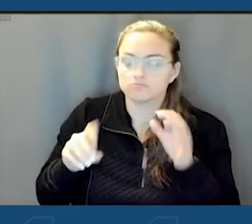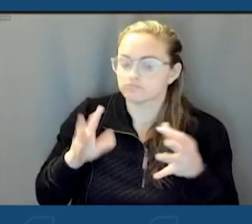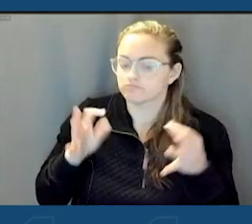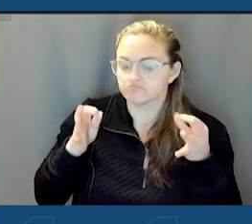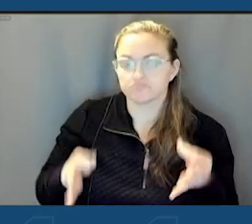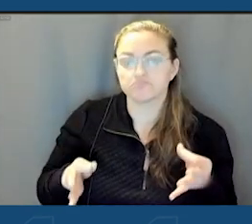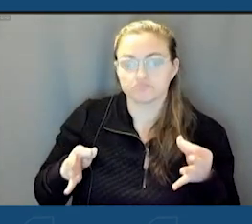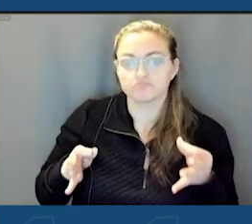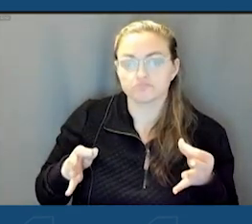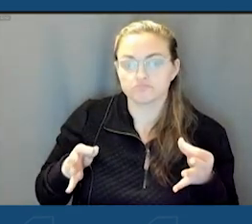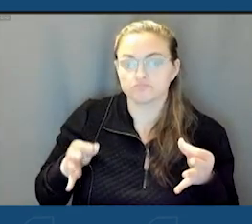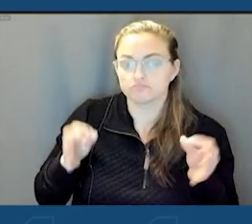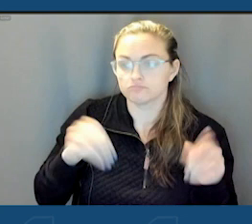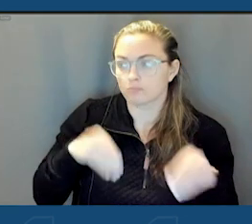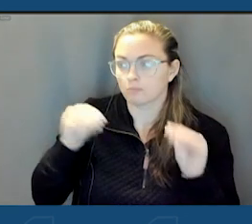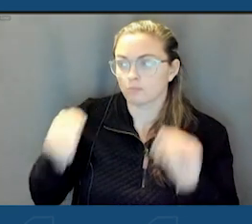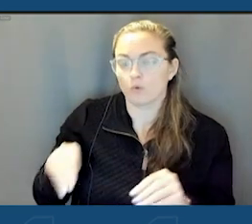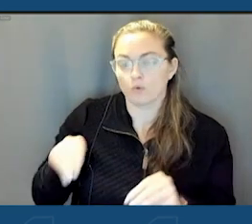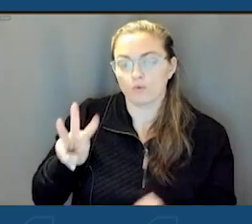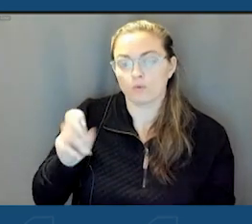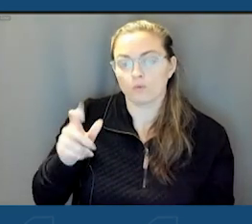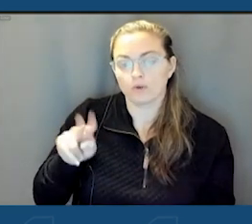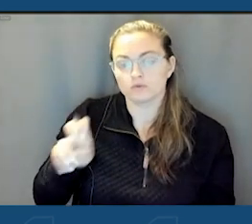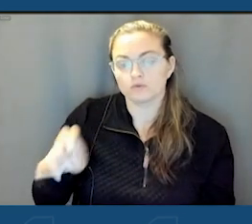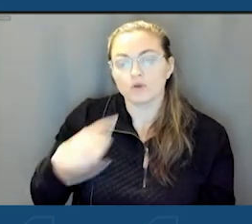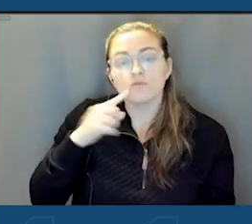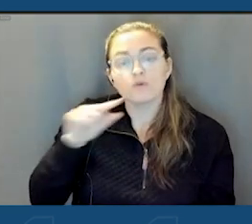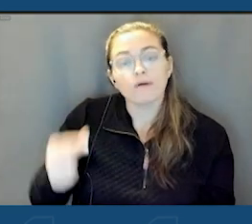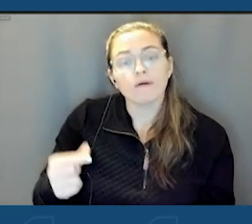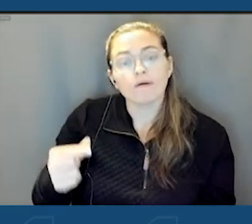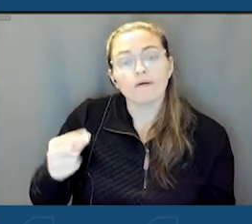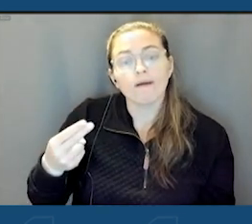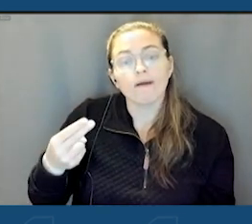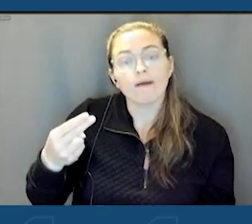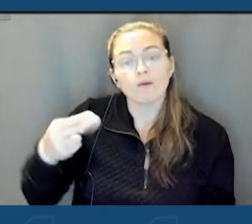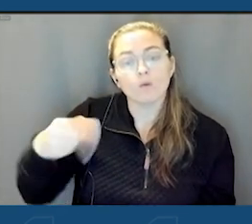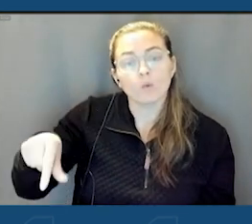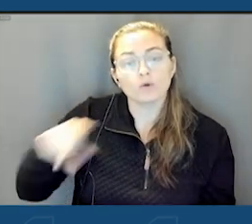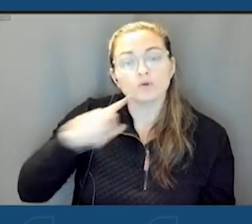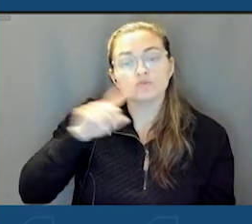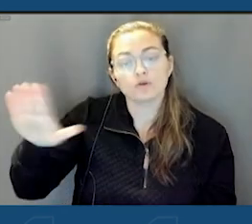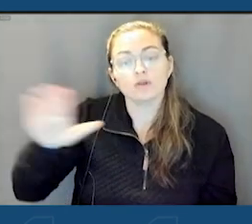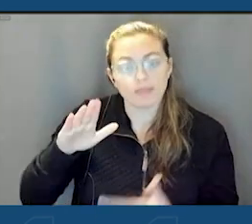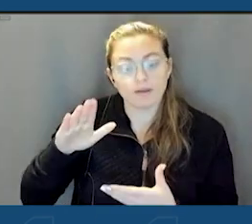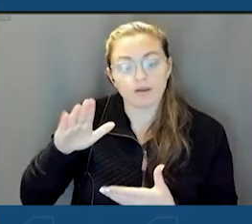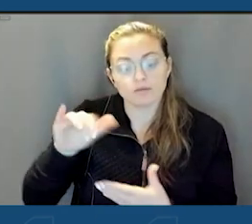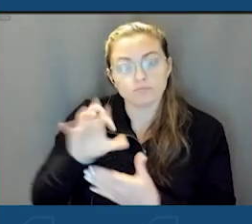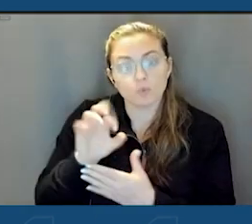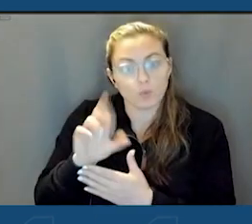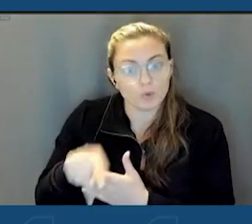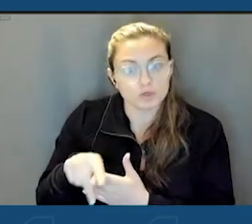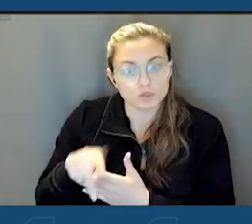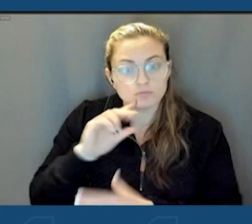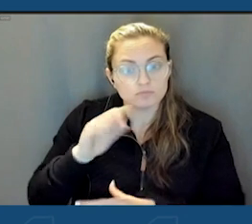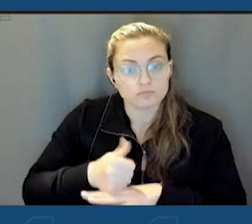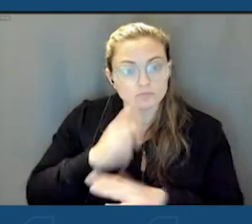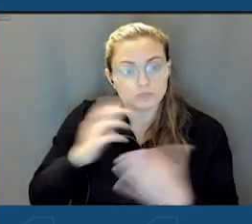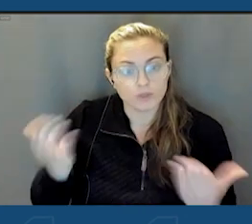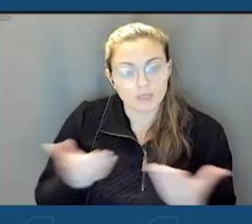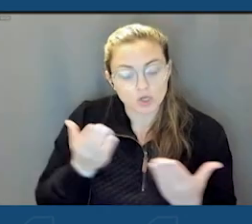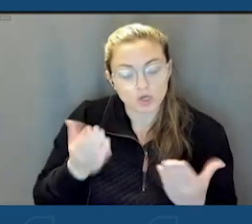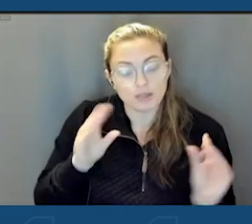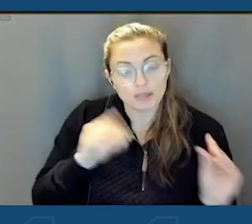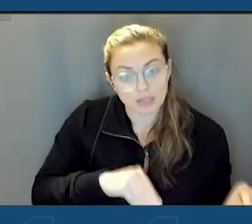Wellsville to be the headquarters for a division of their corporation. And this is, they have